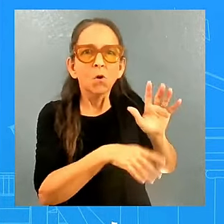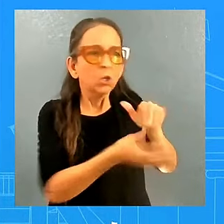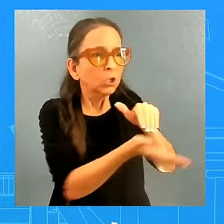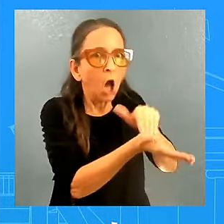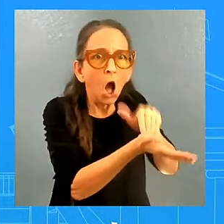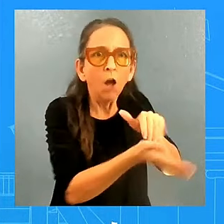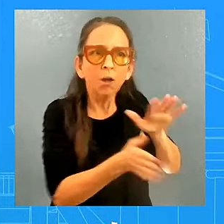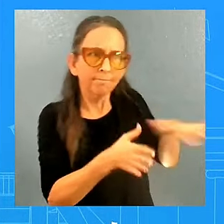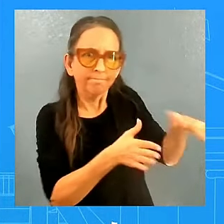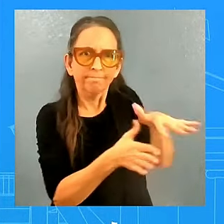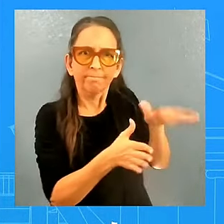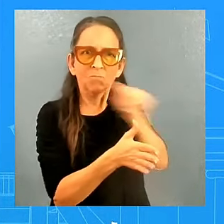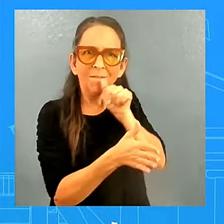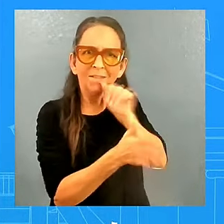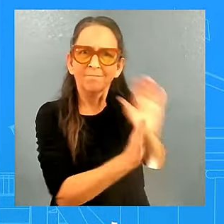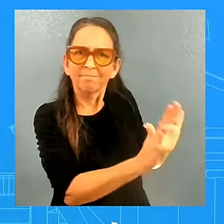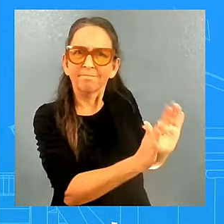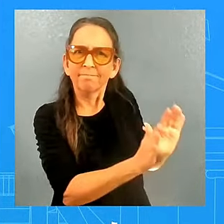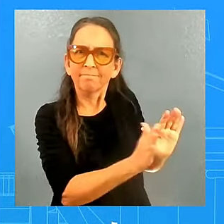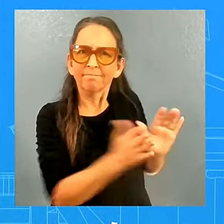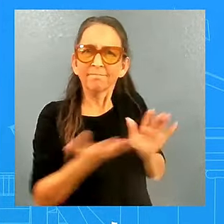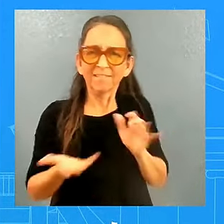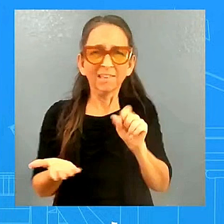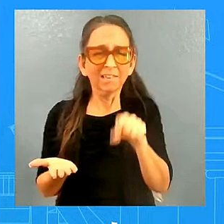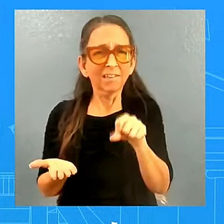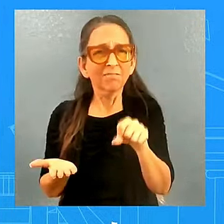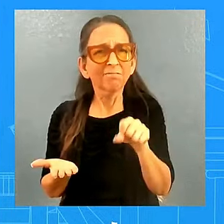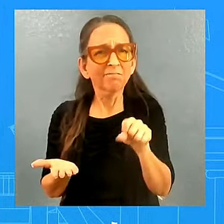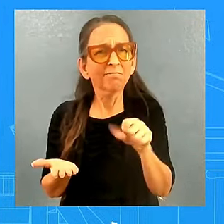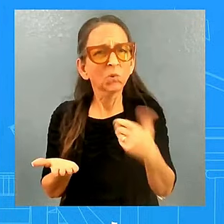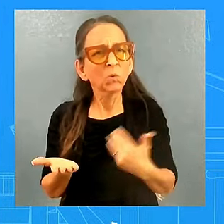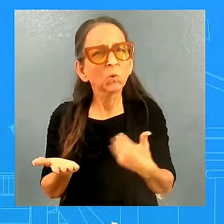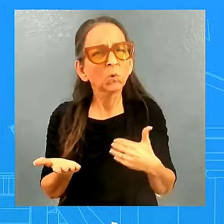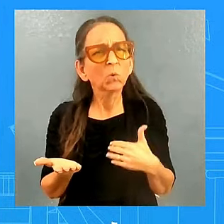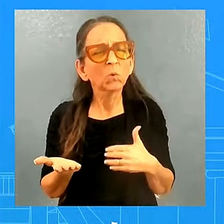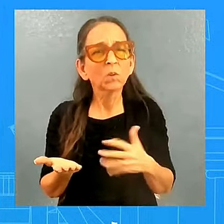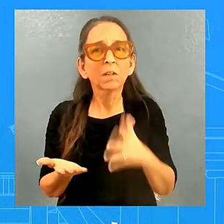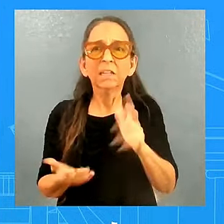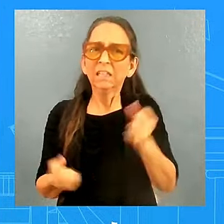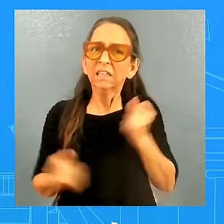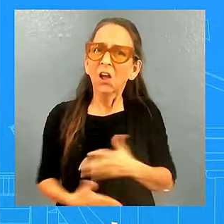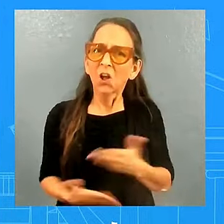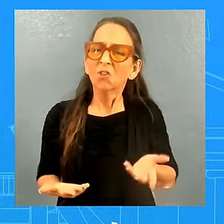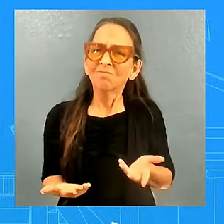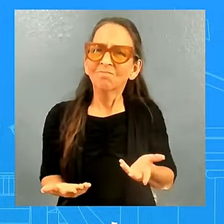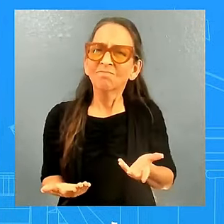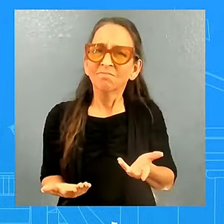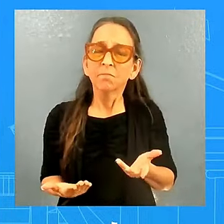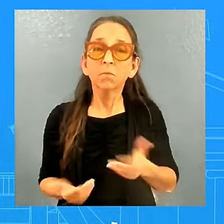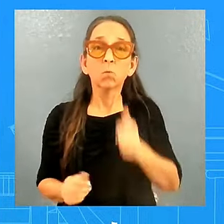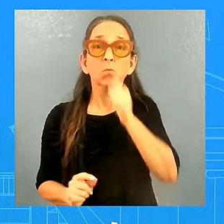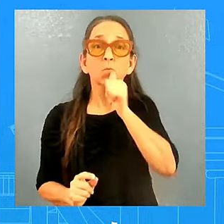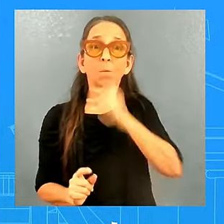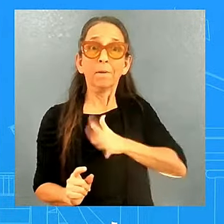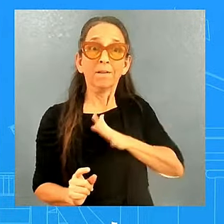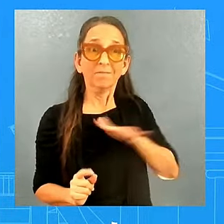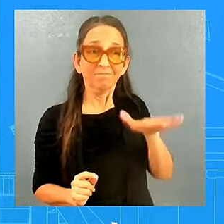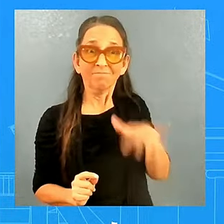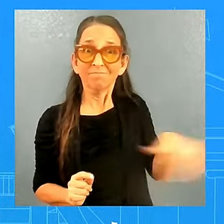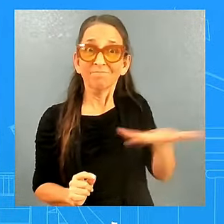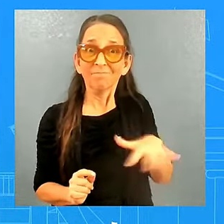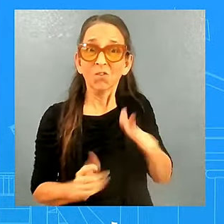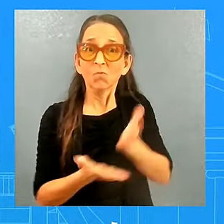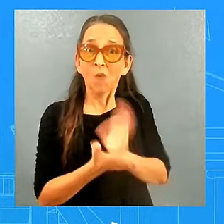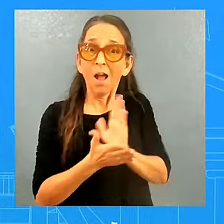concerning. And we're talking about women across the country whose health could be at risk. And so